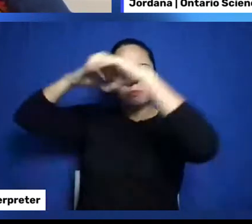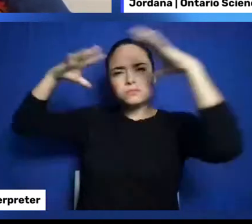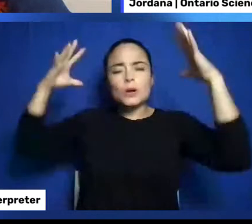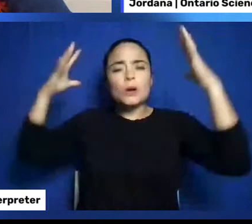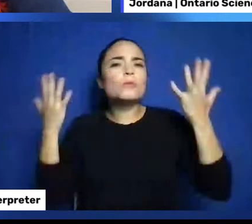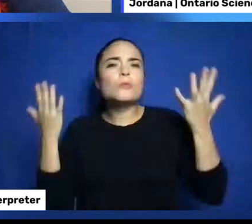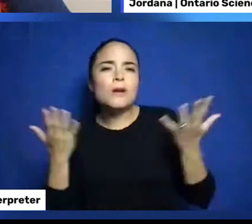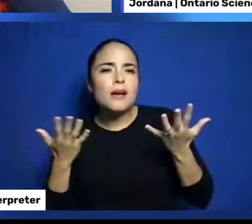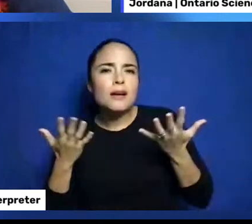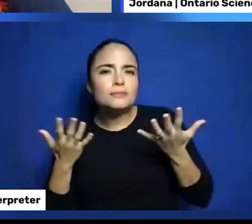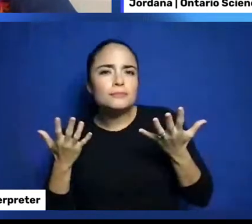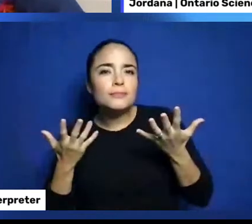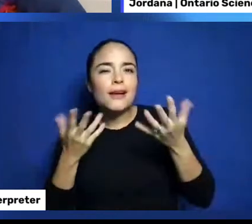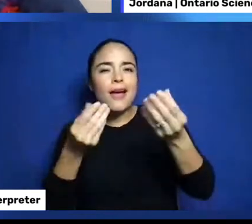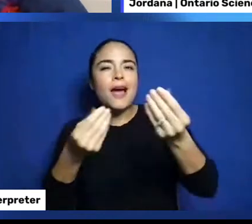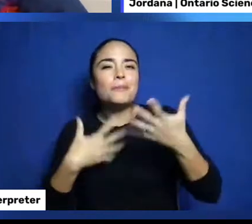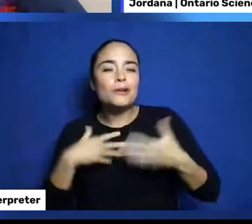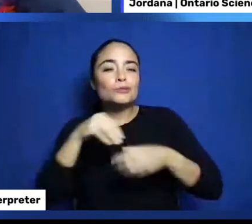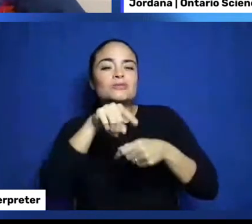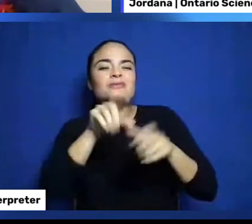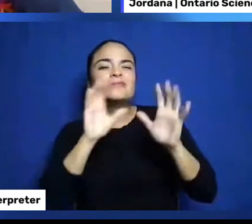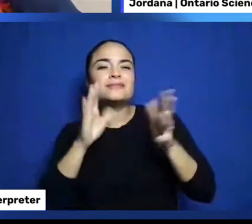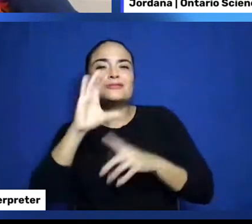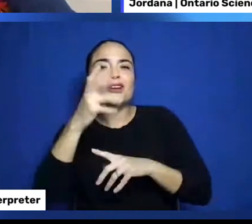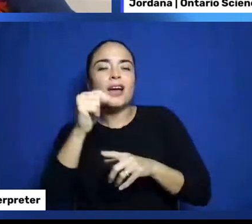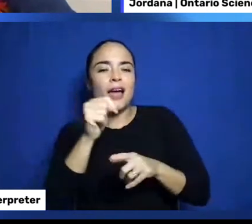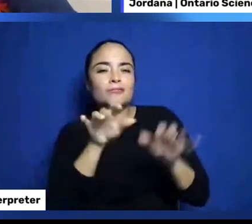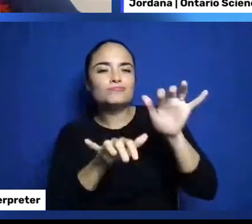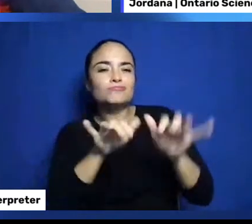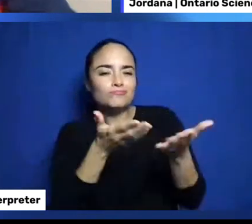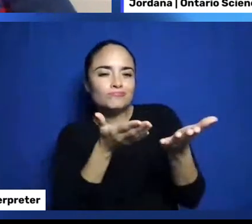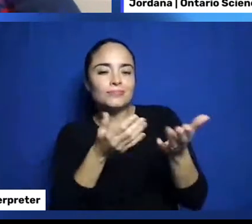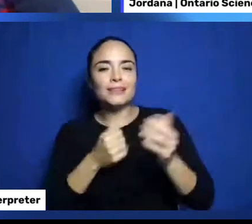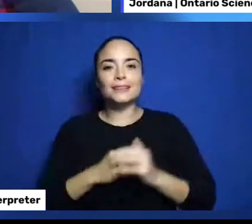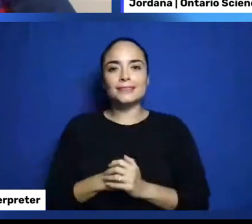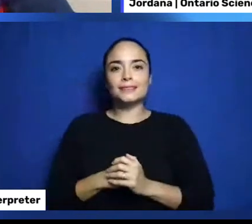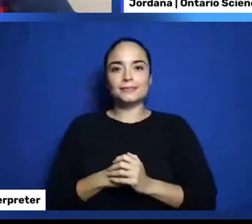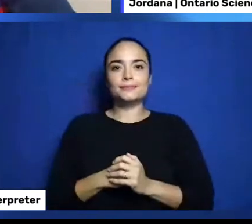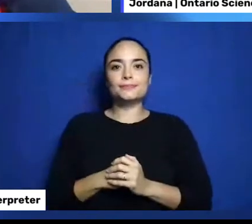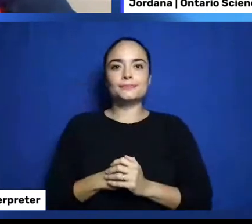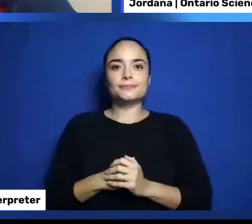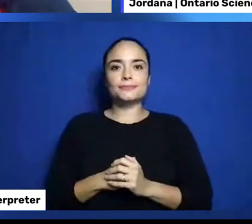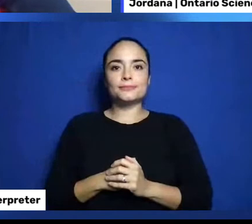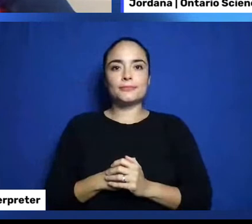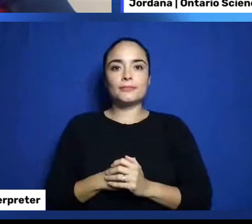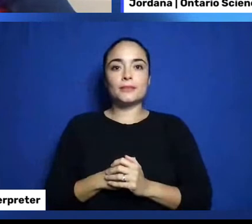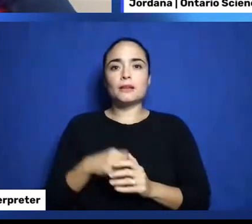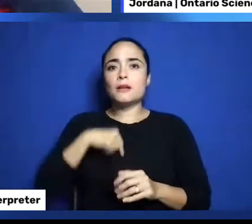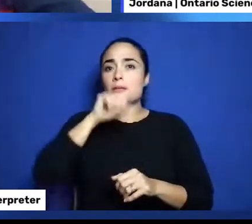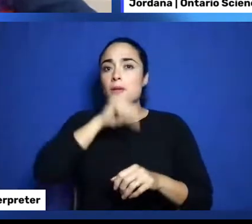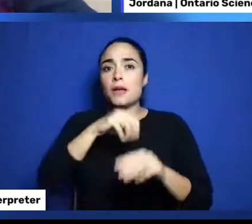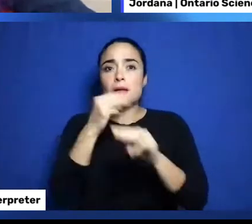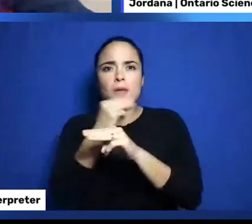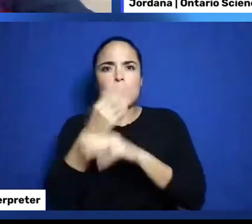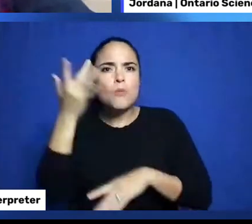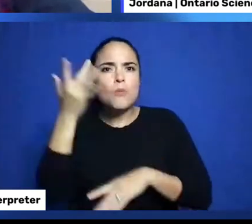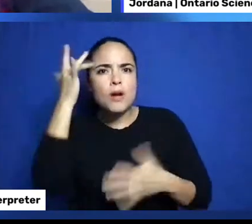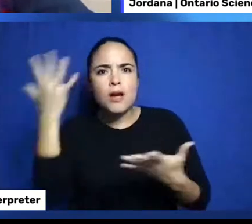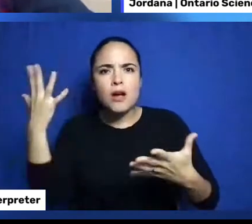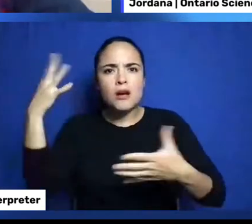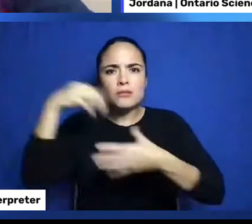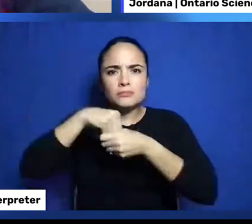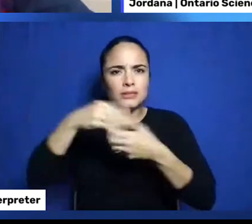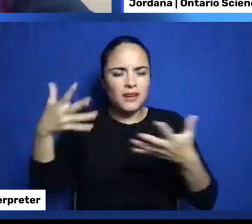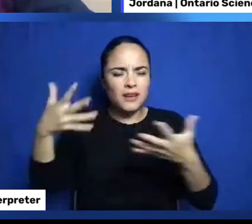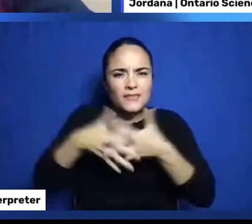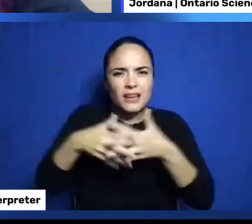So, I love math because math kind of explains a lot of what we do in our day-to-day lives, right? Math is so involved in everything we do, and I think it's really